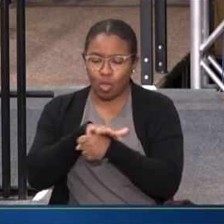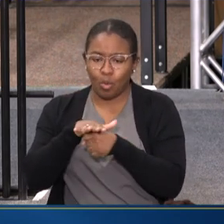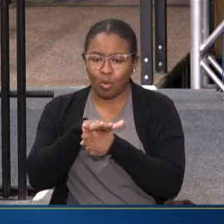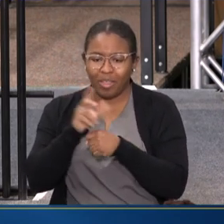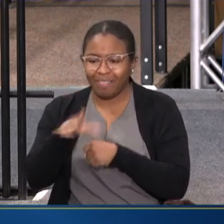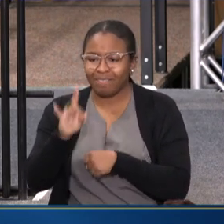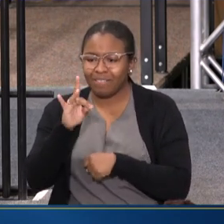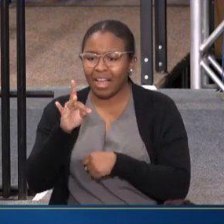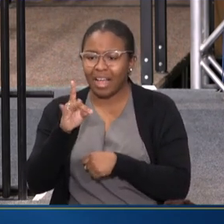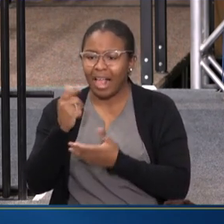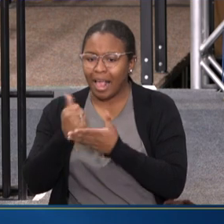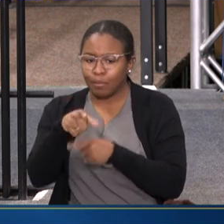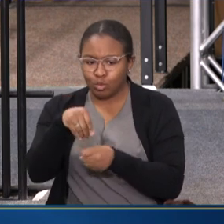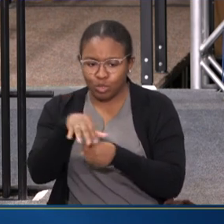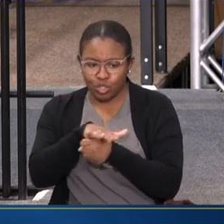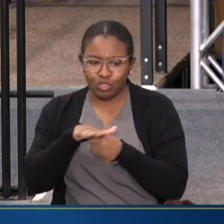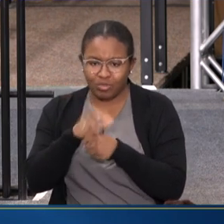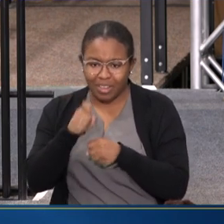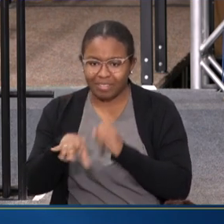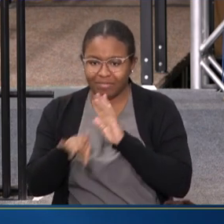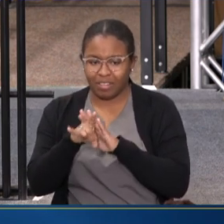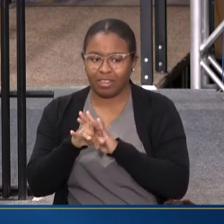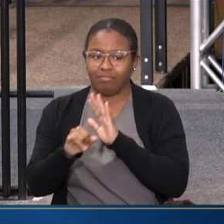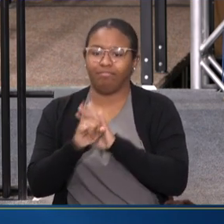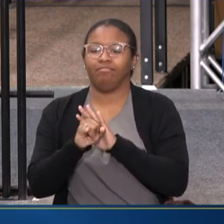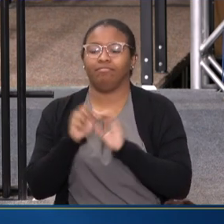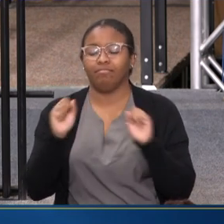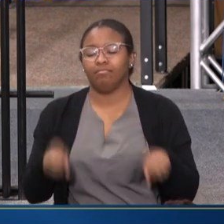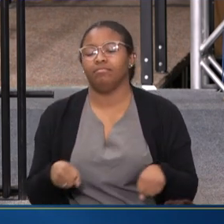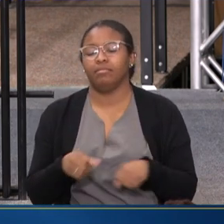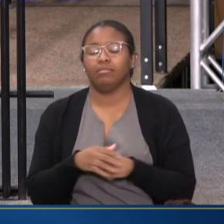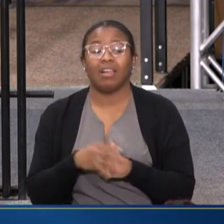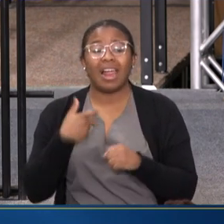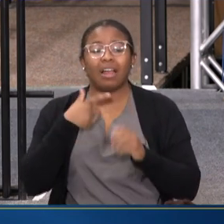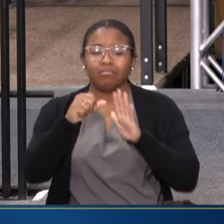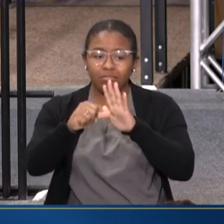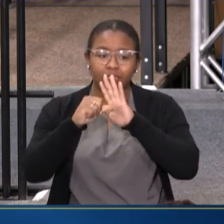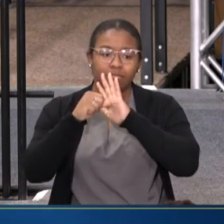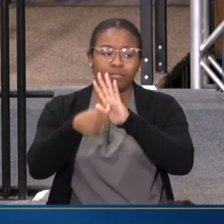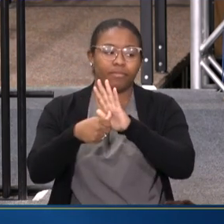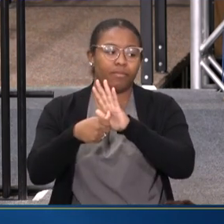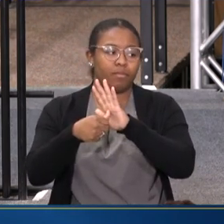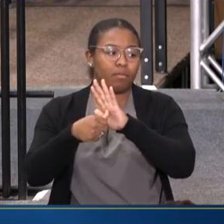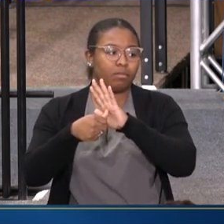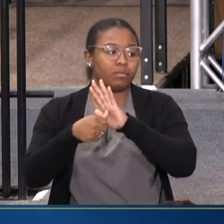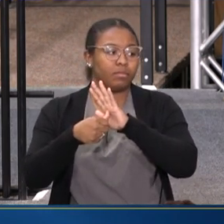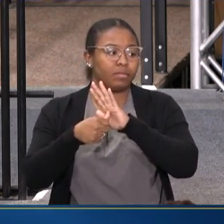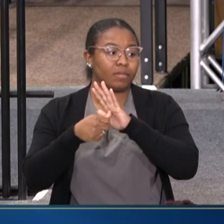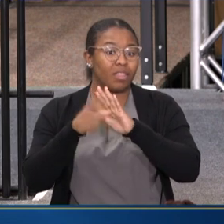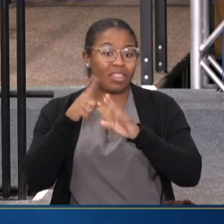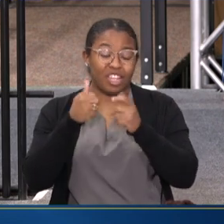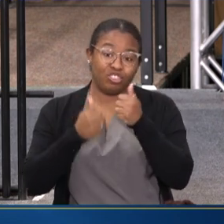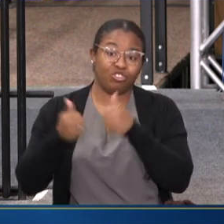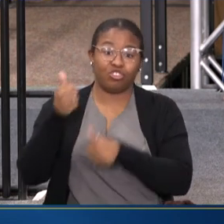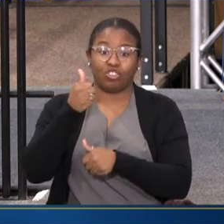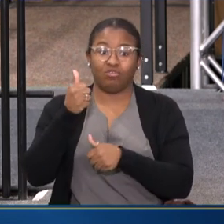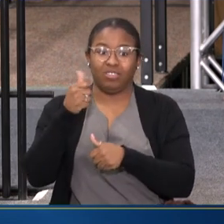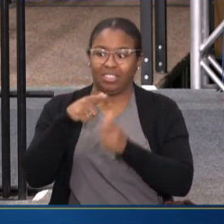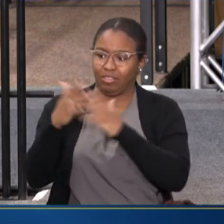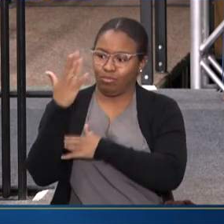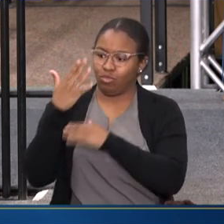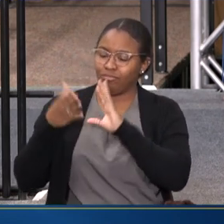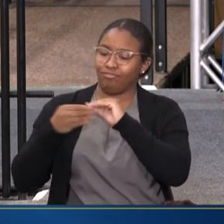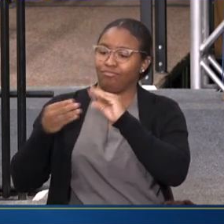HELP IN YOUR AREA. I ALSO WANT TO REINFORCE WHAT THE SECRETARY THIS MORNING